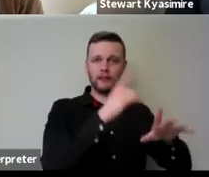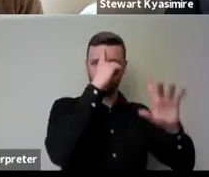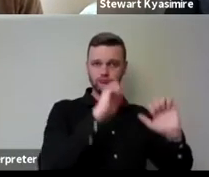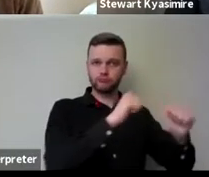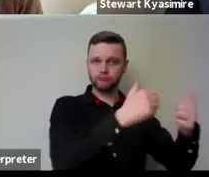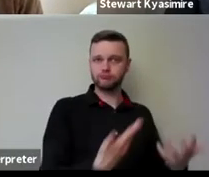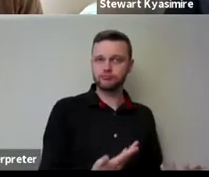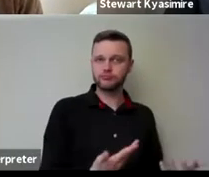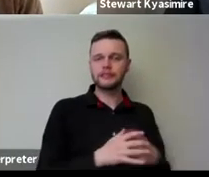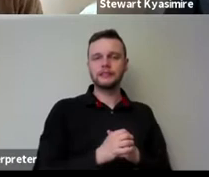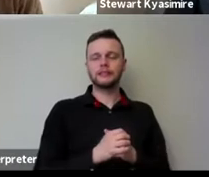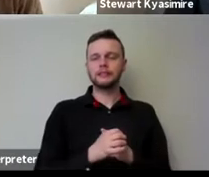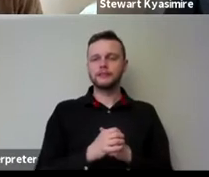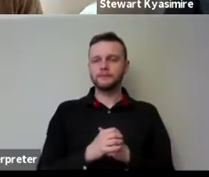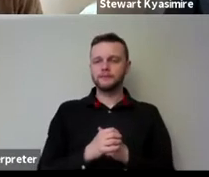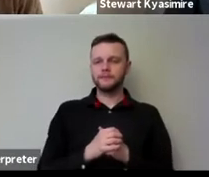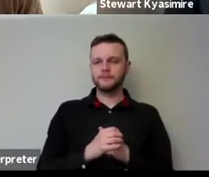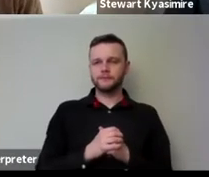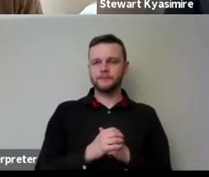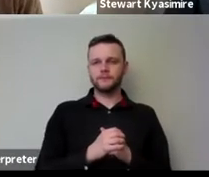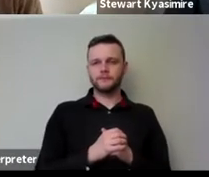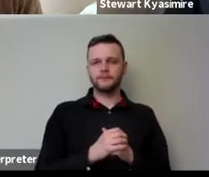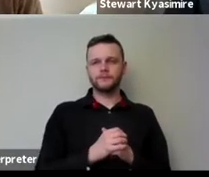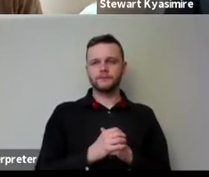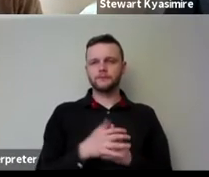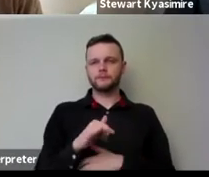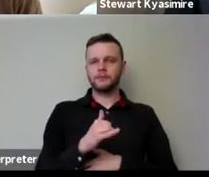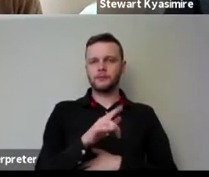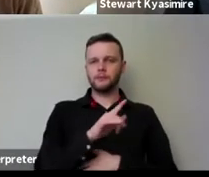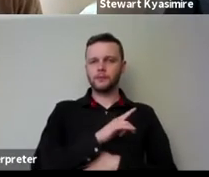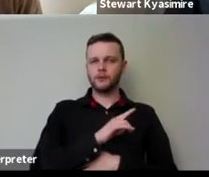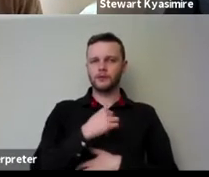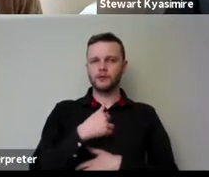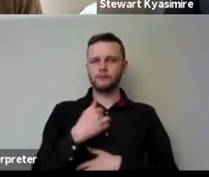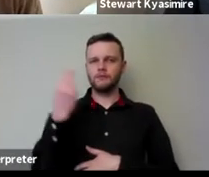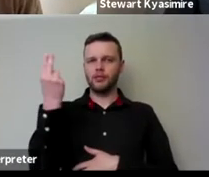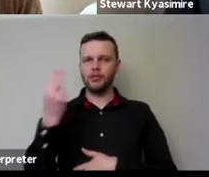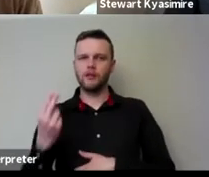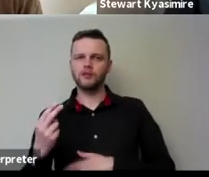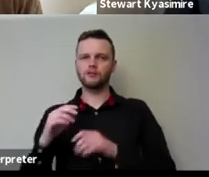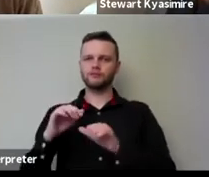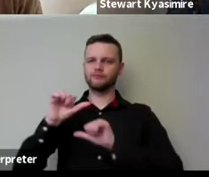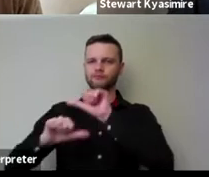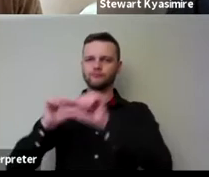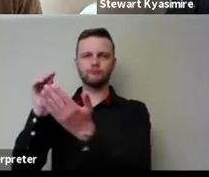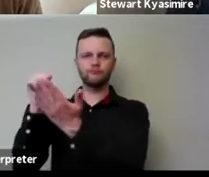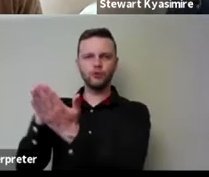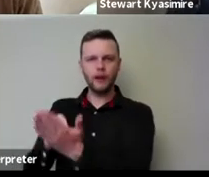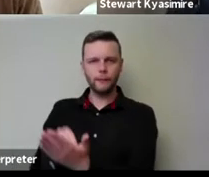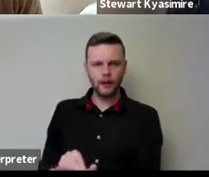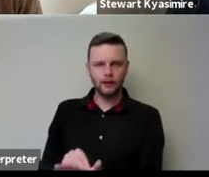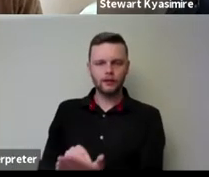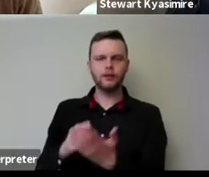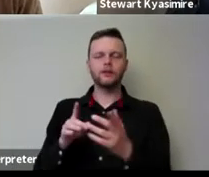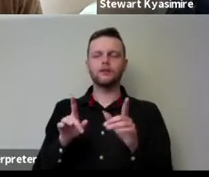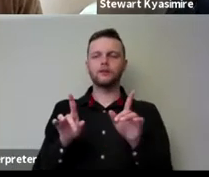be because um and i guess it may be it's maybe to do with with maybe the art of kind of programming and and and to some extent also you